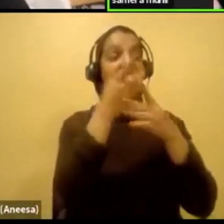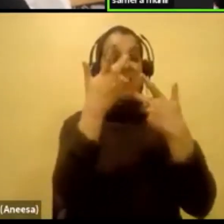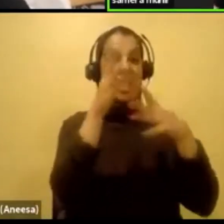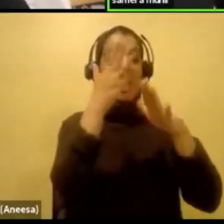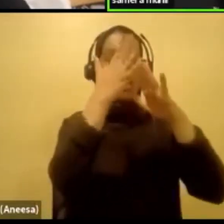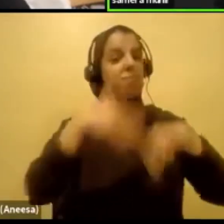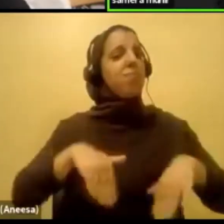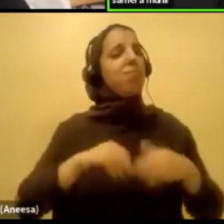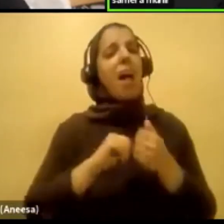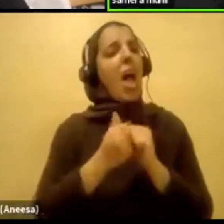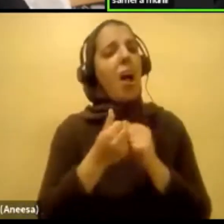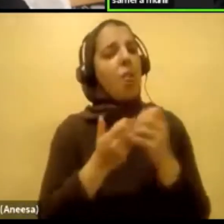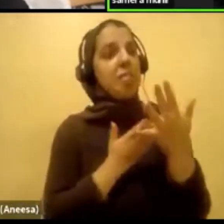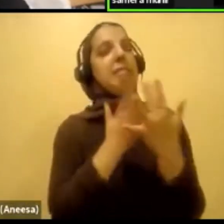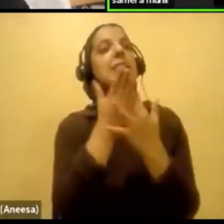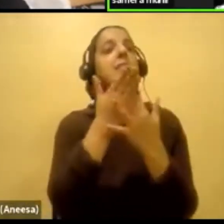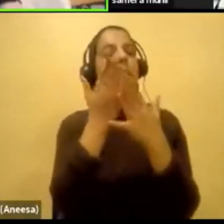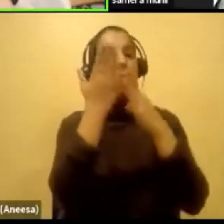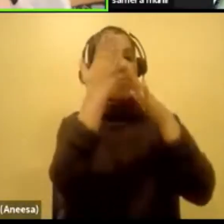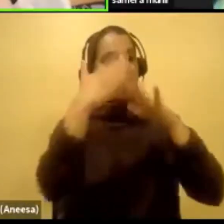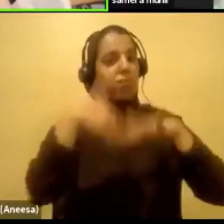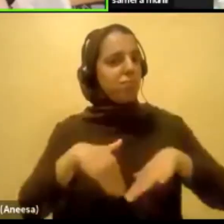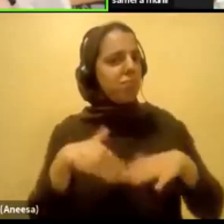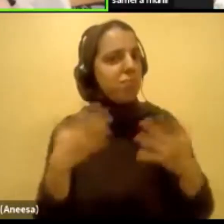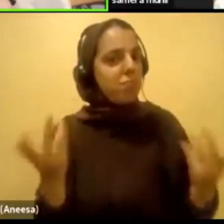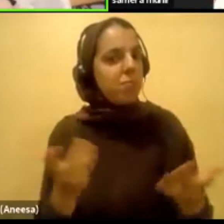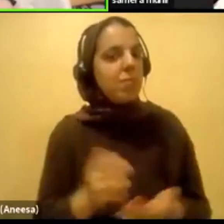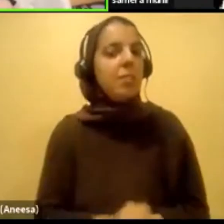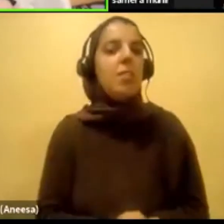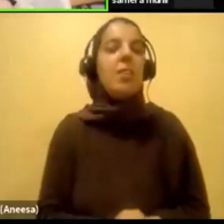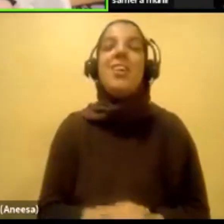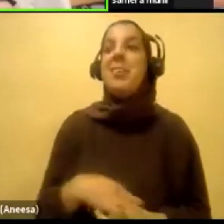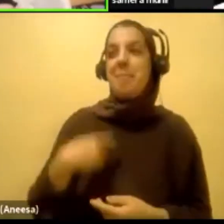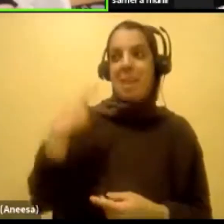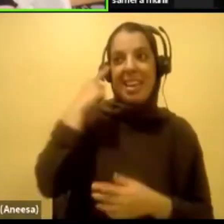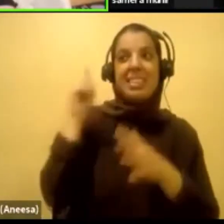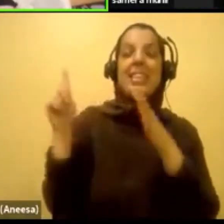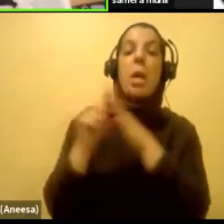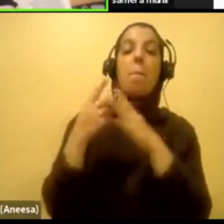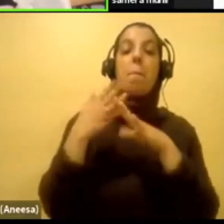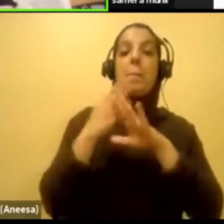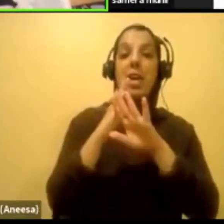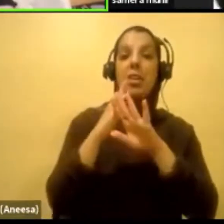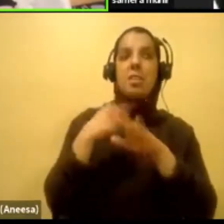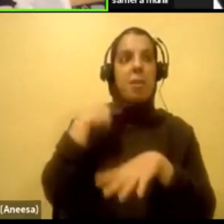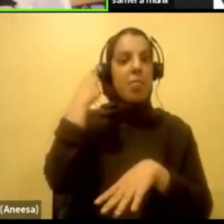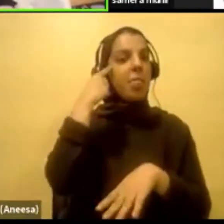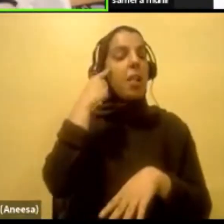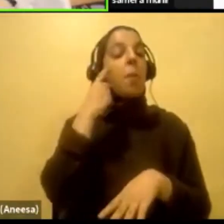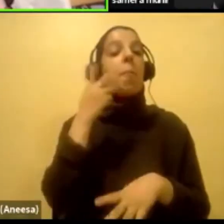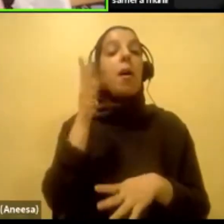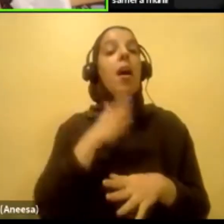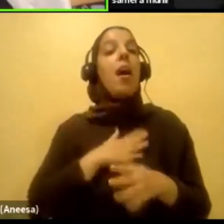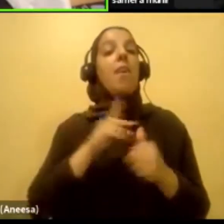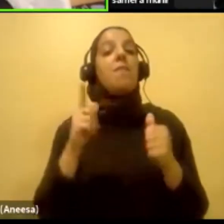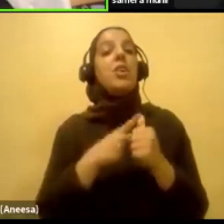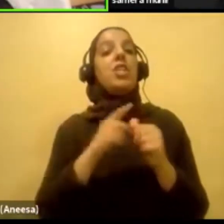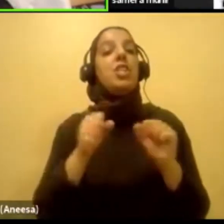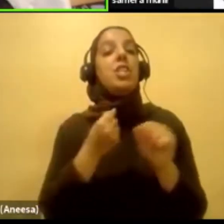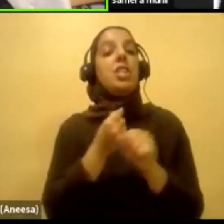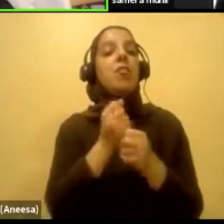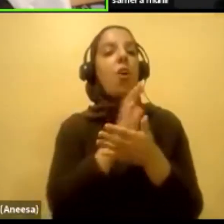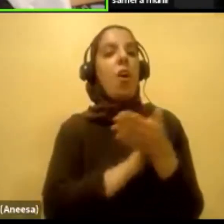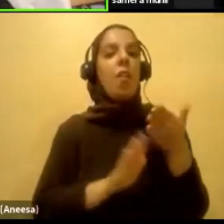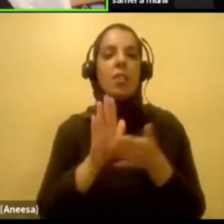overcoming these? When I think of barriers, I think of my first year of college, the most traumatizing,